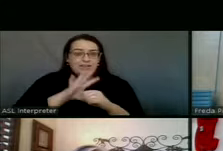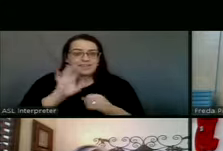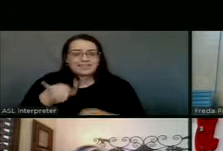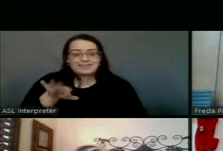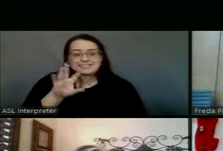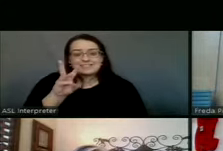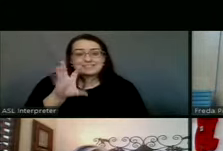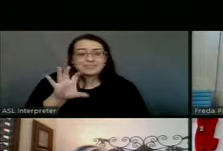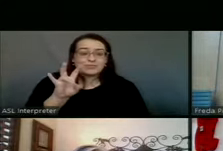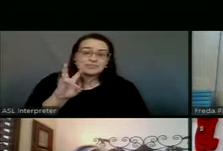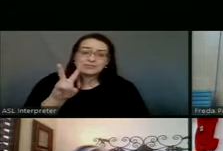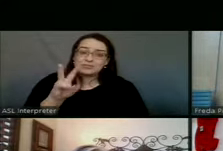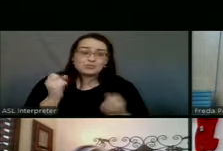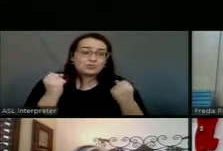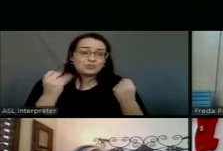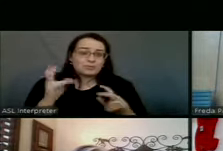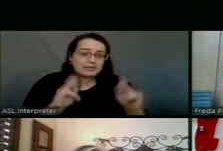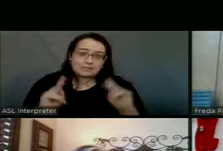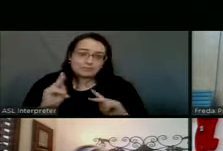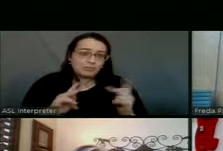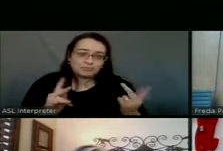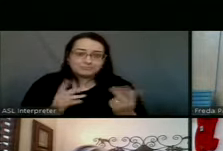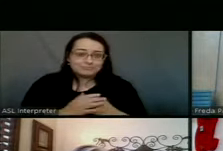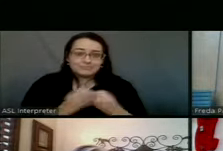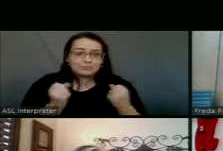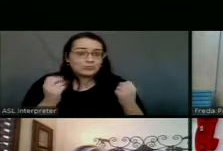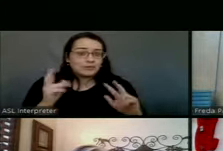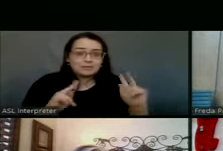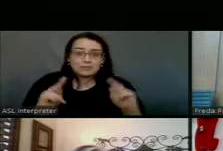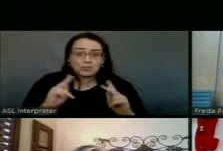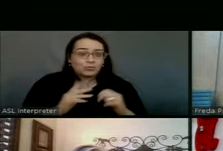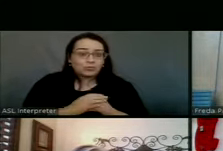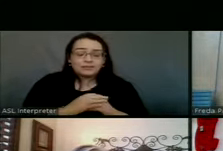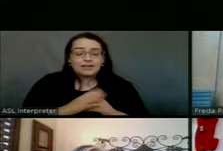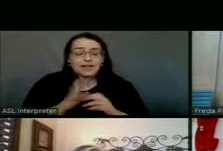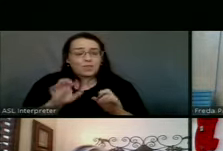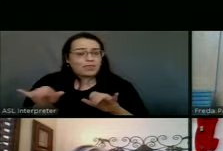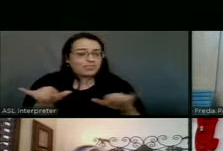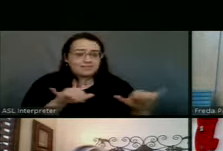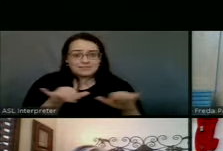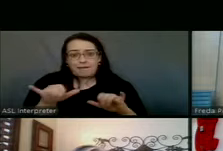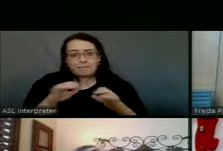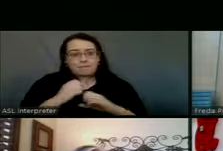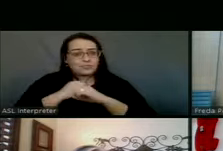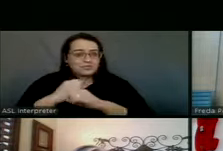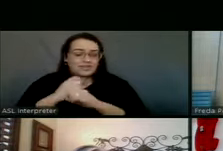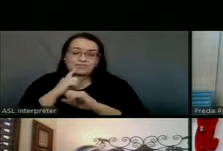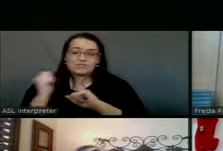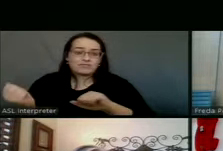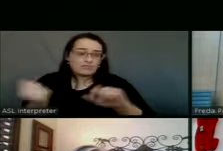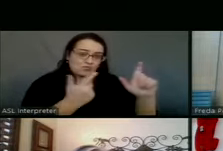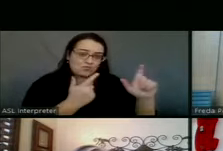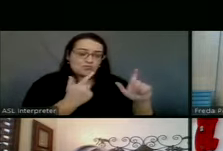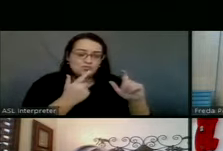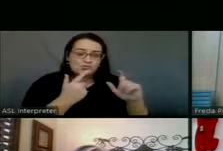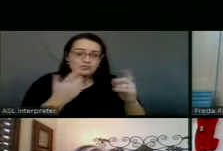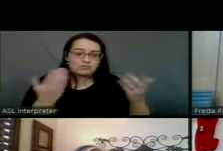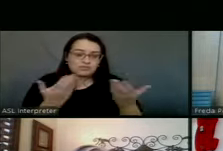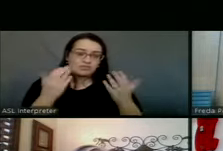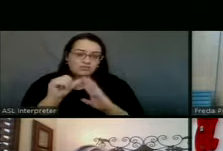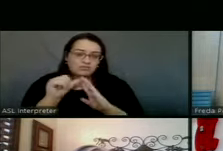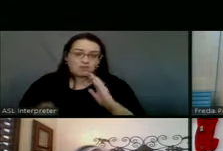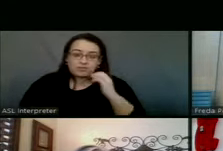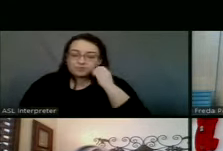too many. Um, and so I, I want that same protection for, for everyone here in our